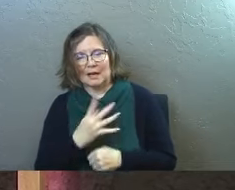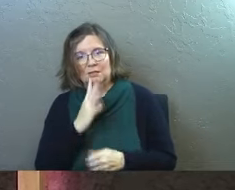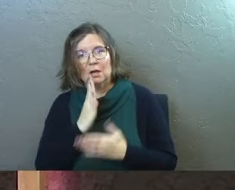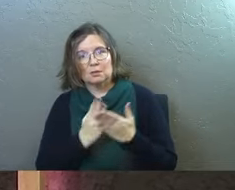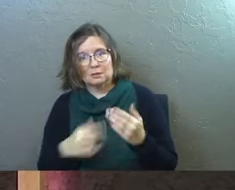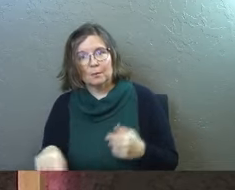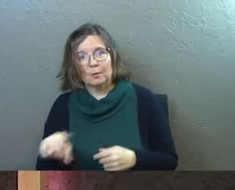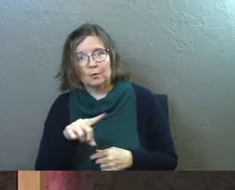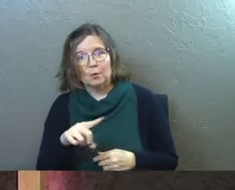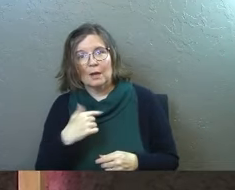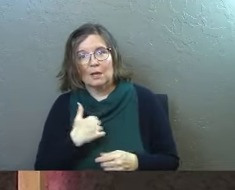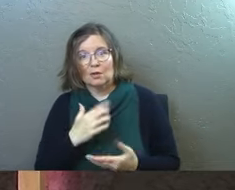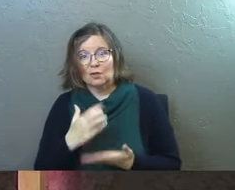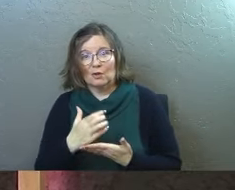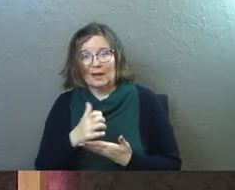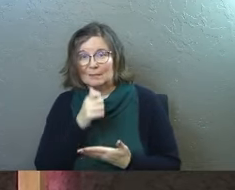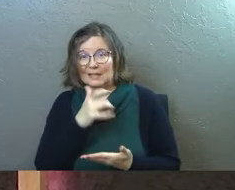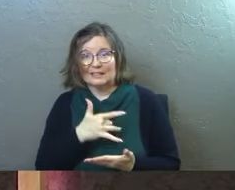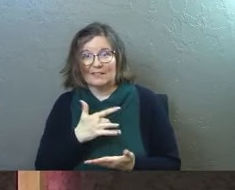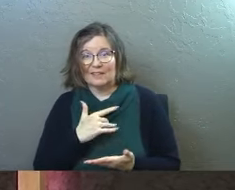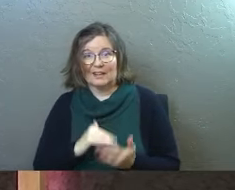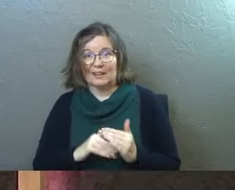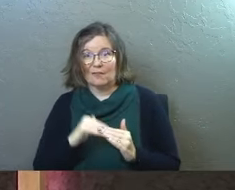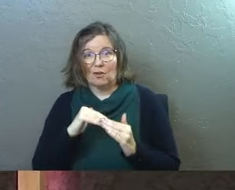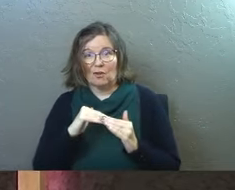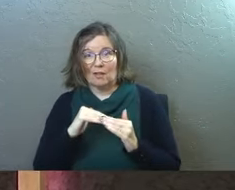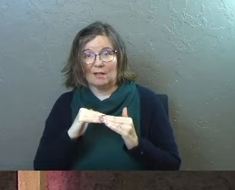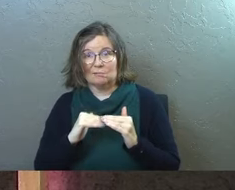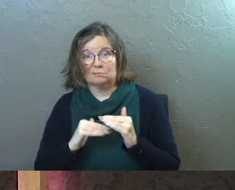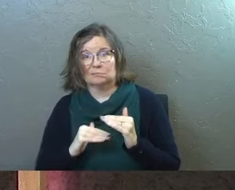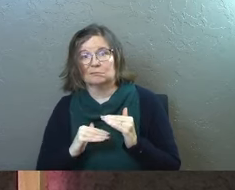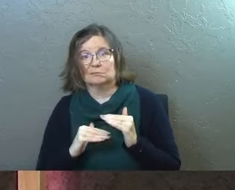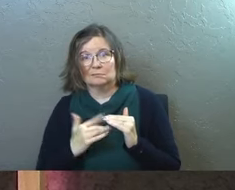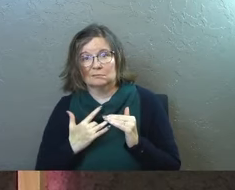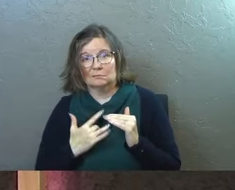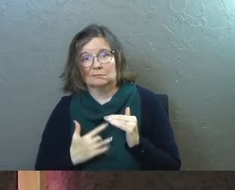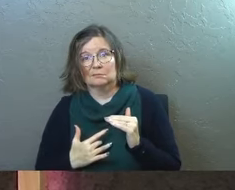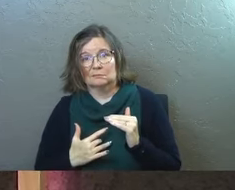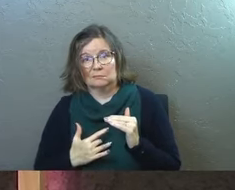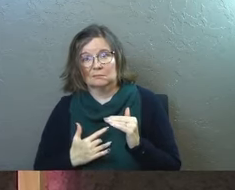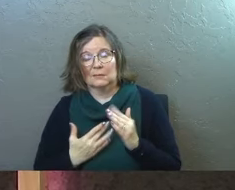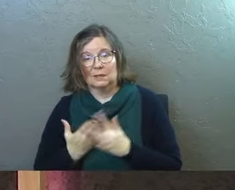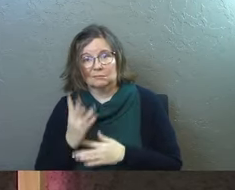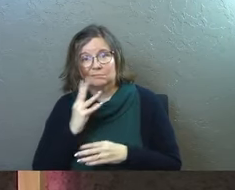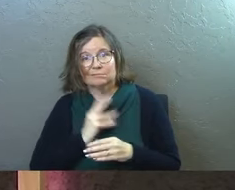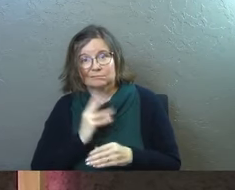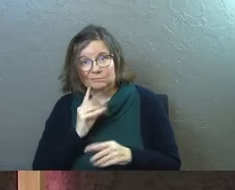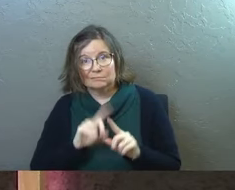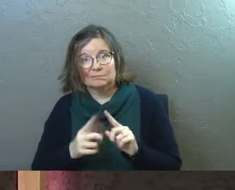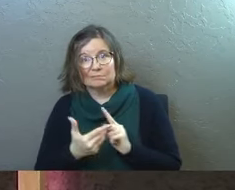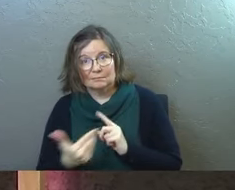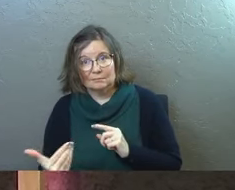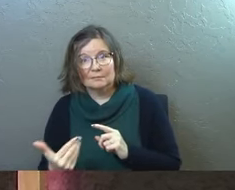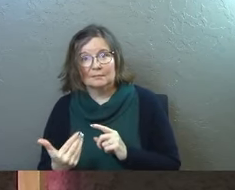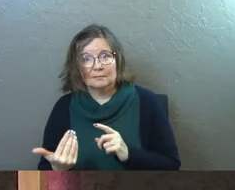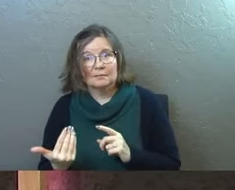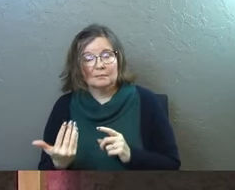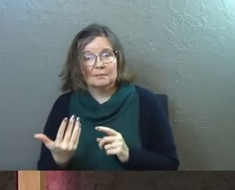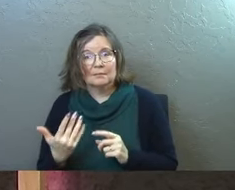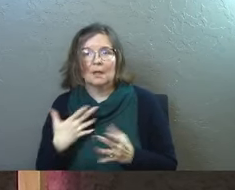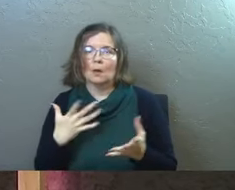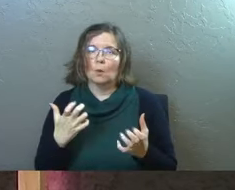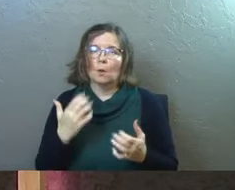I've talked to some of you and your cup doesn't feel so full this Christmas. And you've gone through some stuff. And, um,